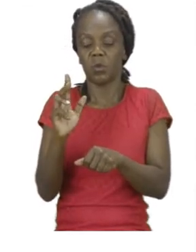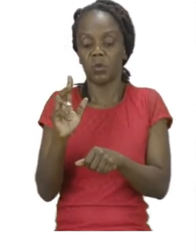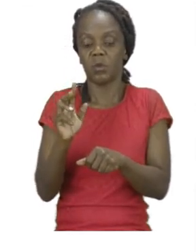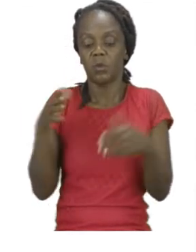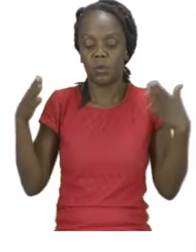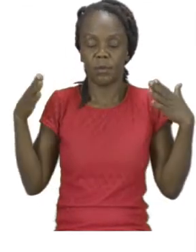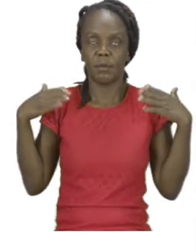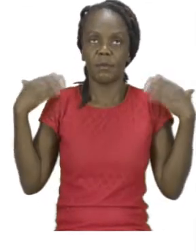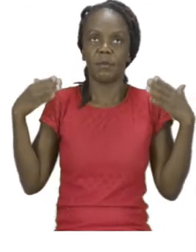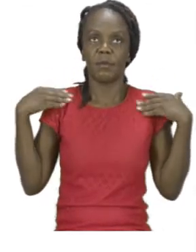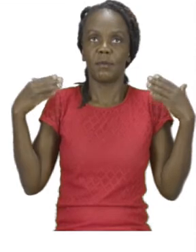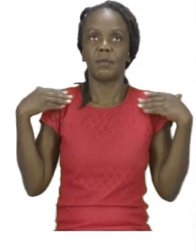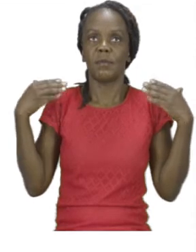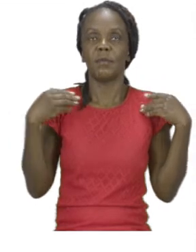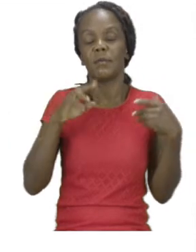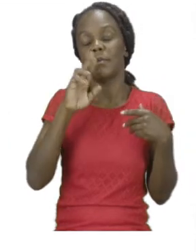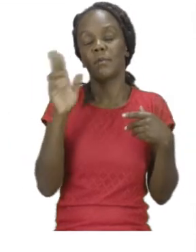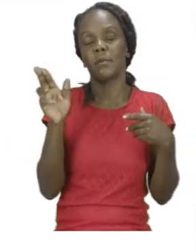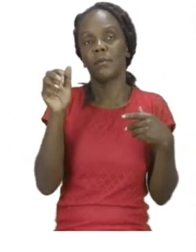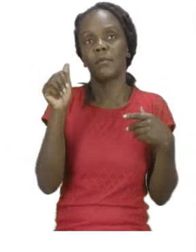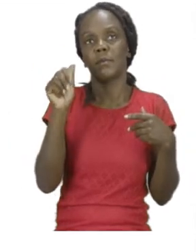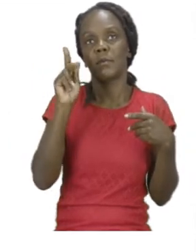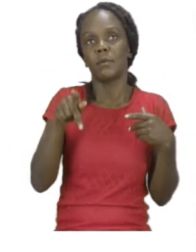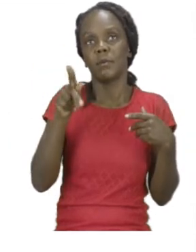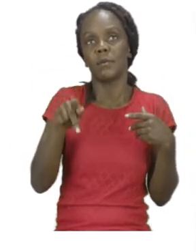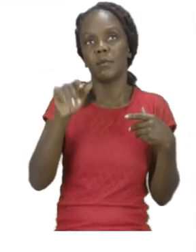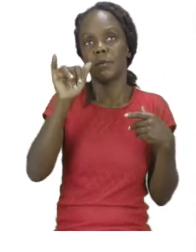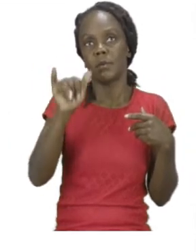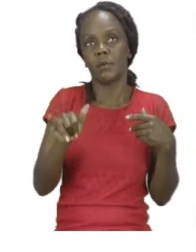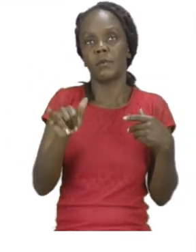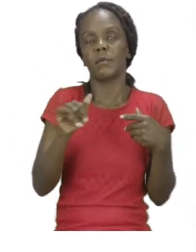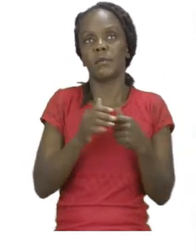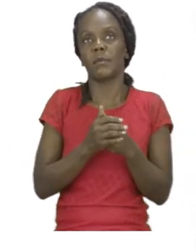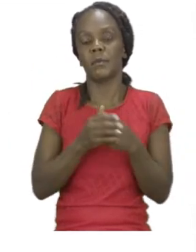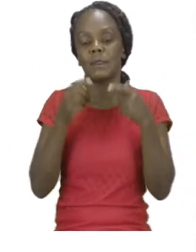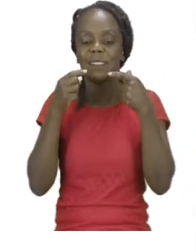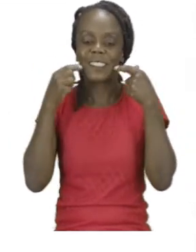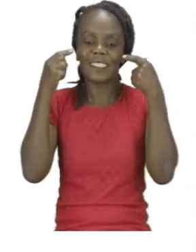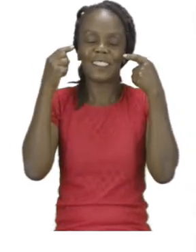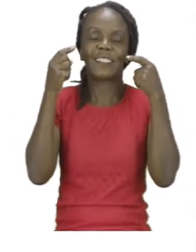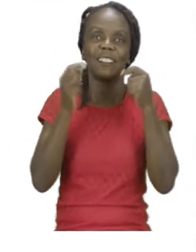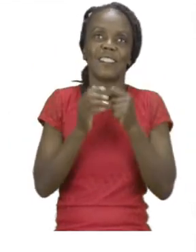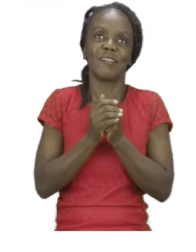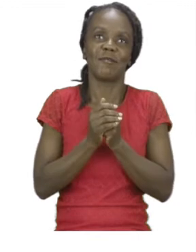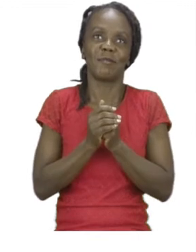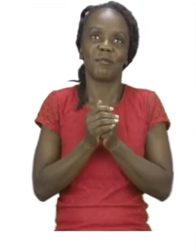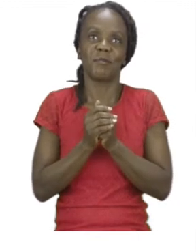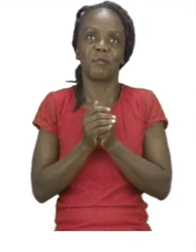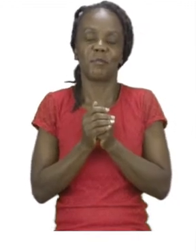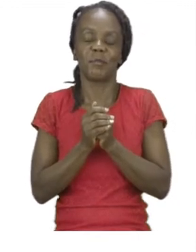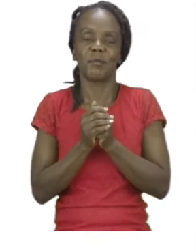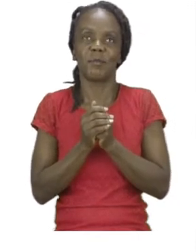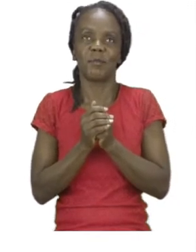they are so happy they might even be closed. And they have a beautiful t-shirt that shows